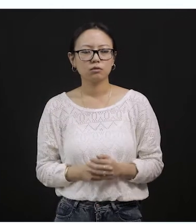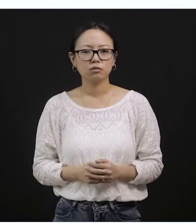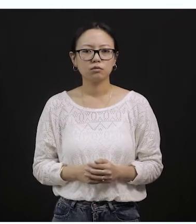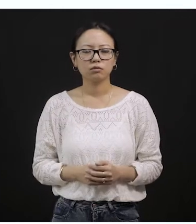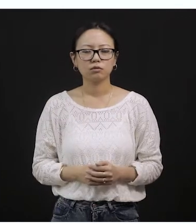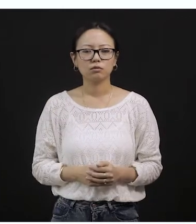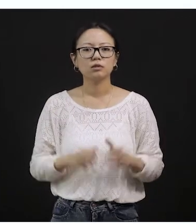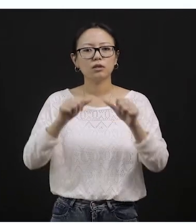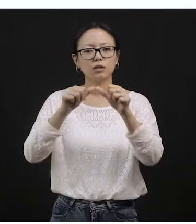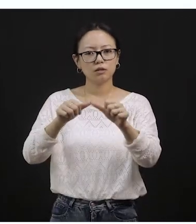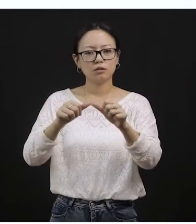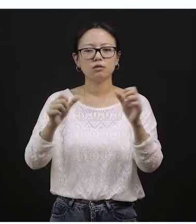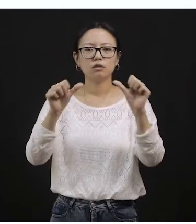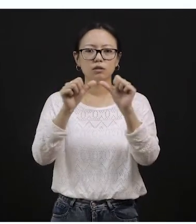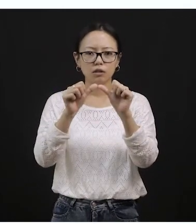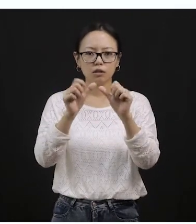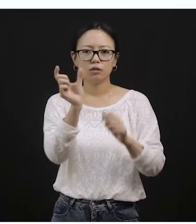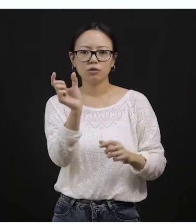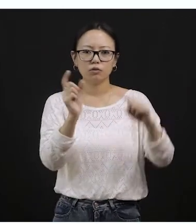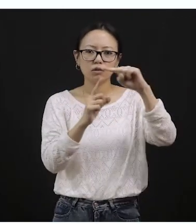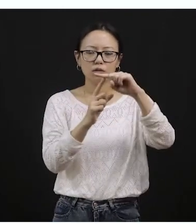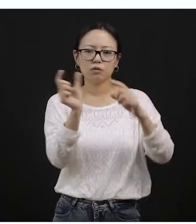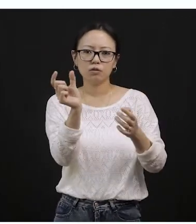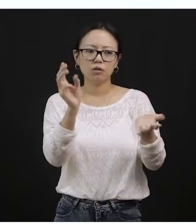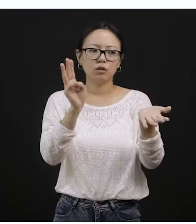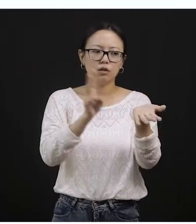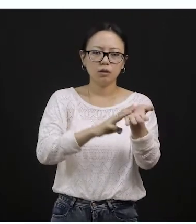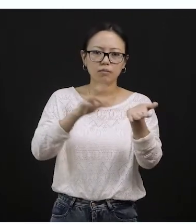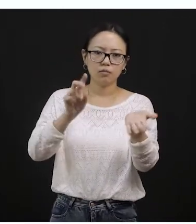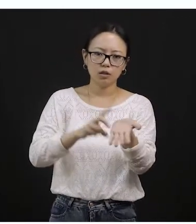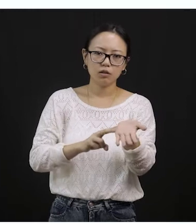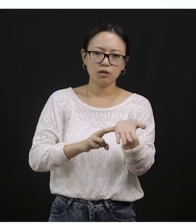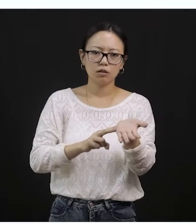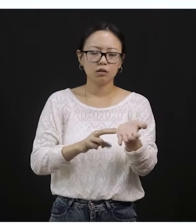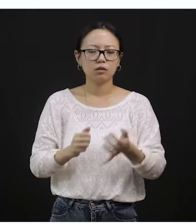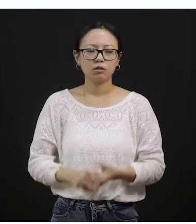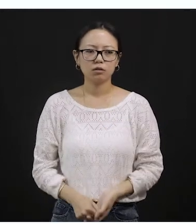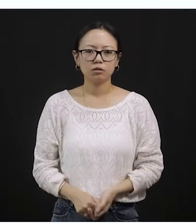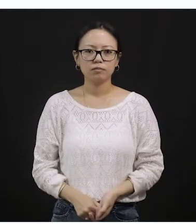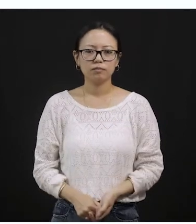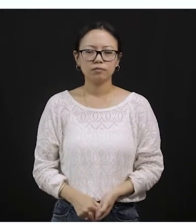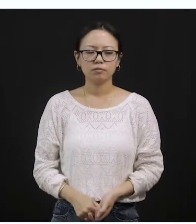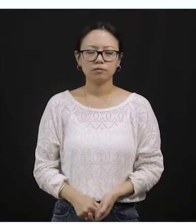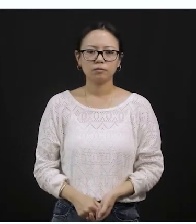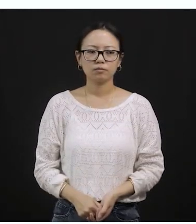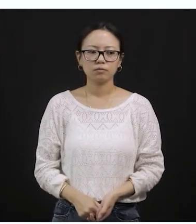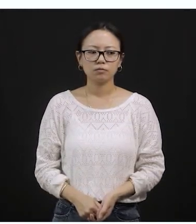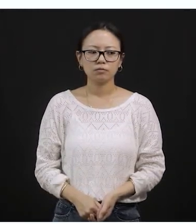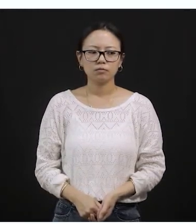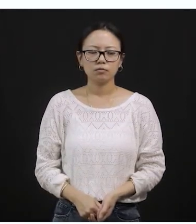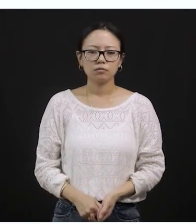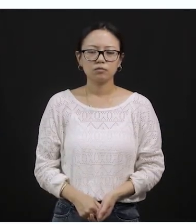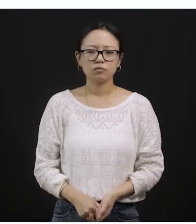autumn season. A-U-T-U-M-N, autumn. All right? Now,